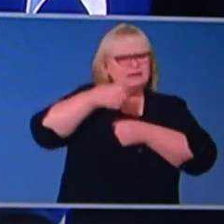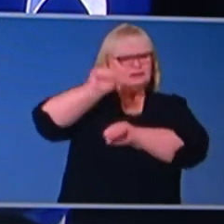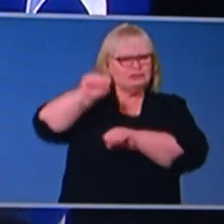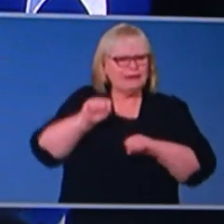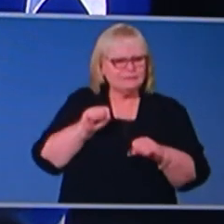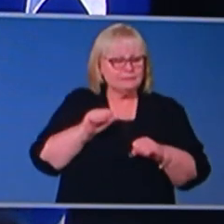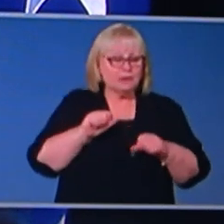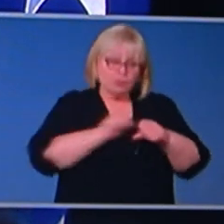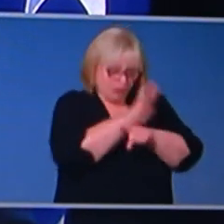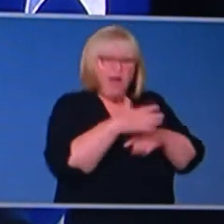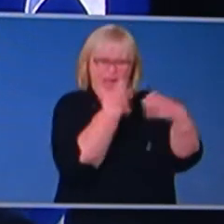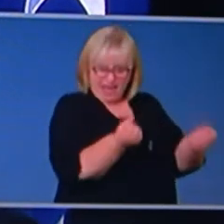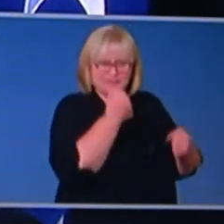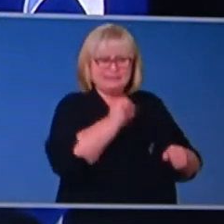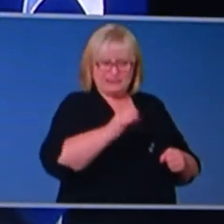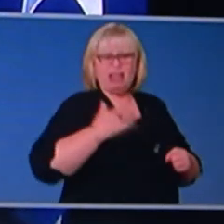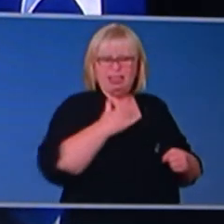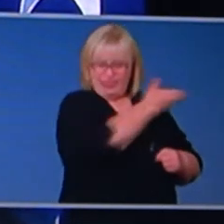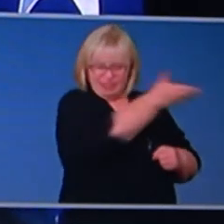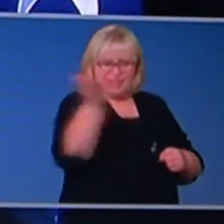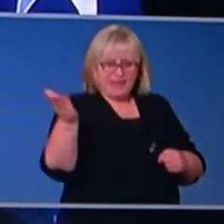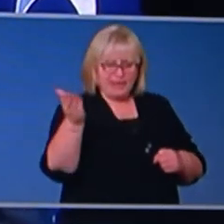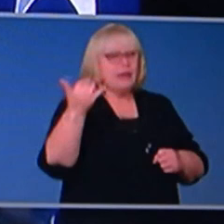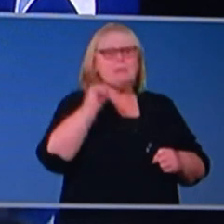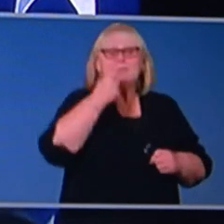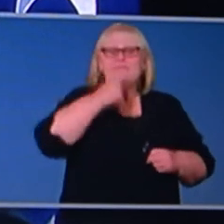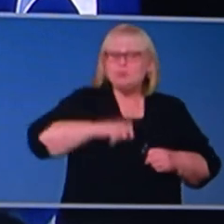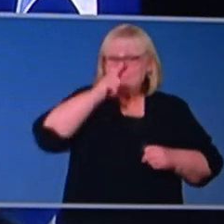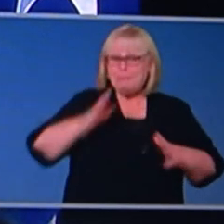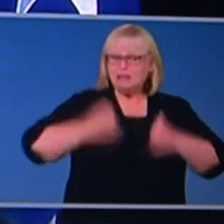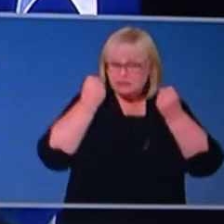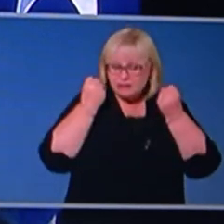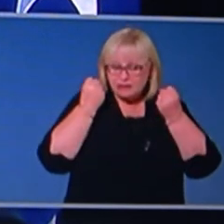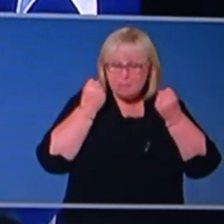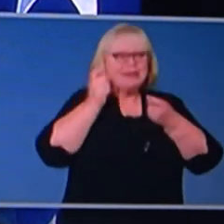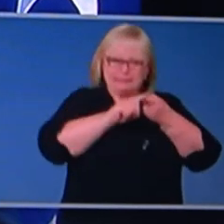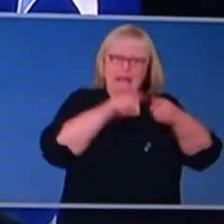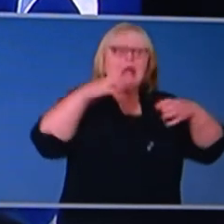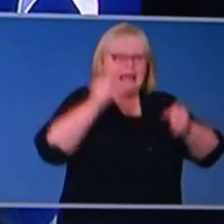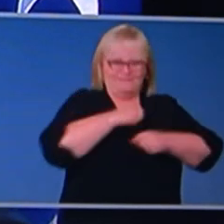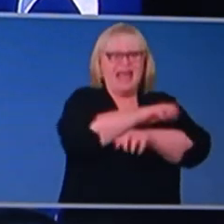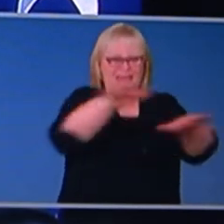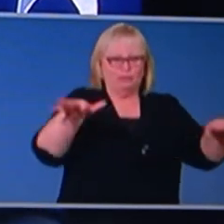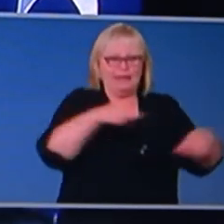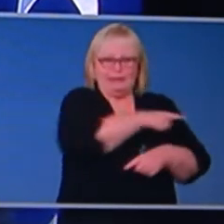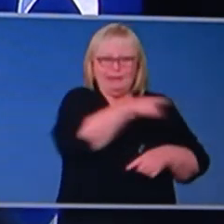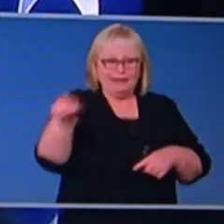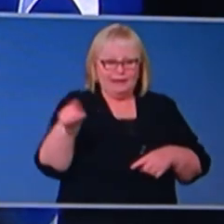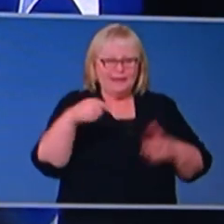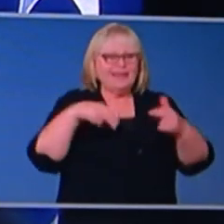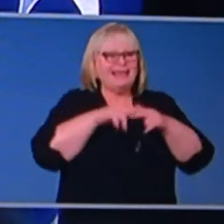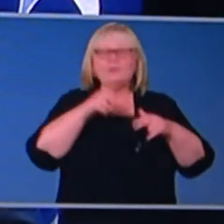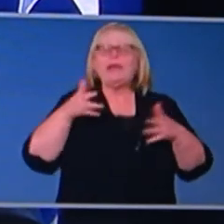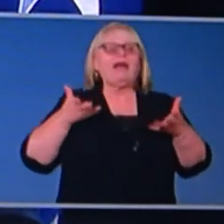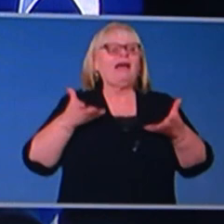is still out there. Our numbers may be low, but it's still out there. And if we allow Australians back out